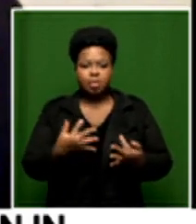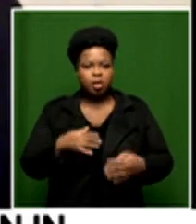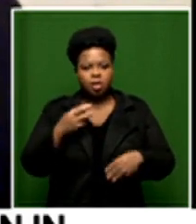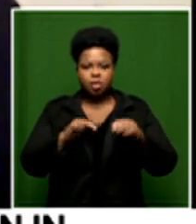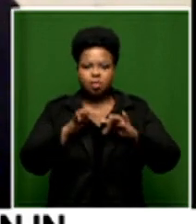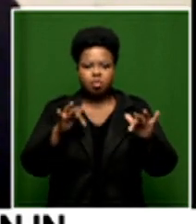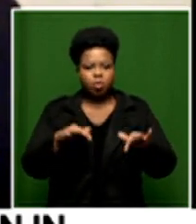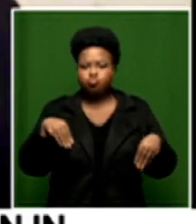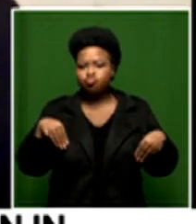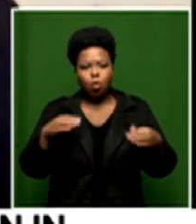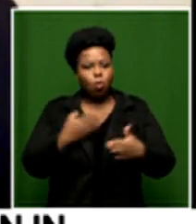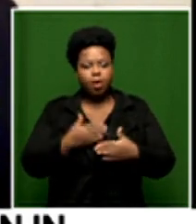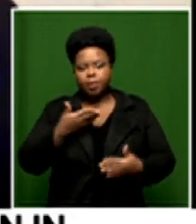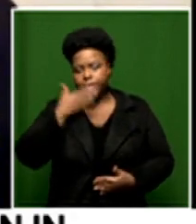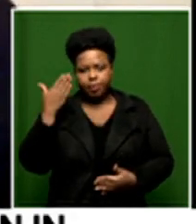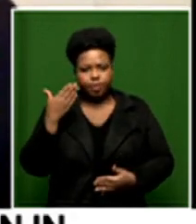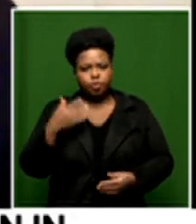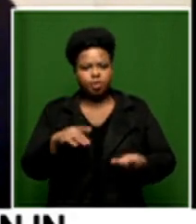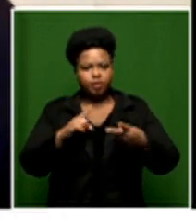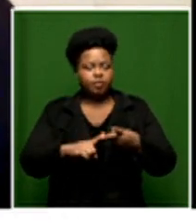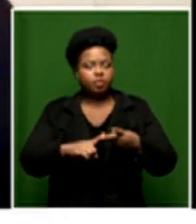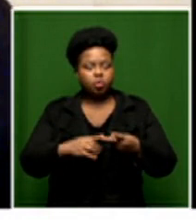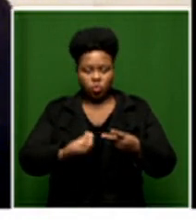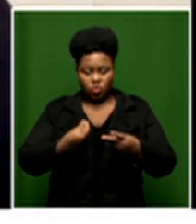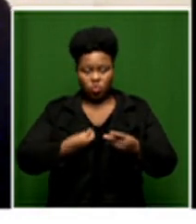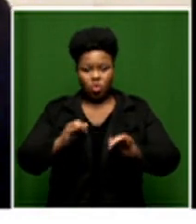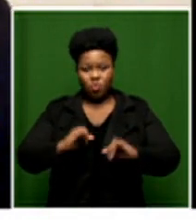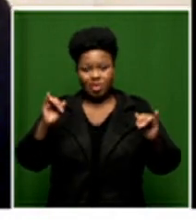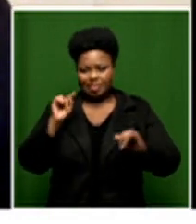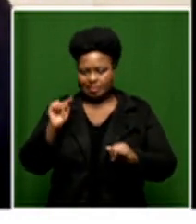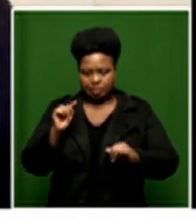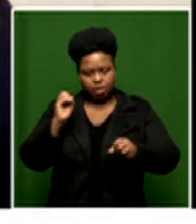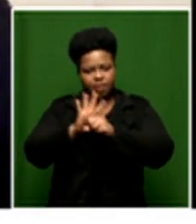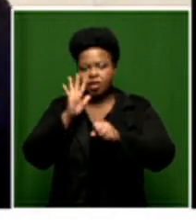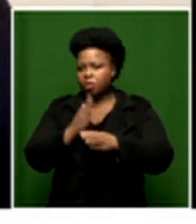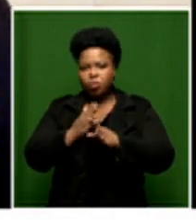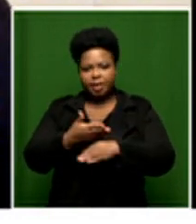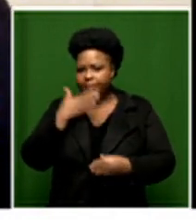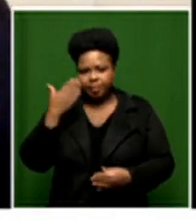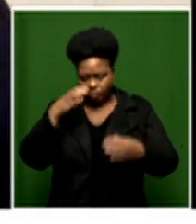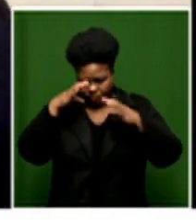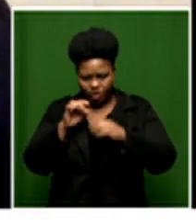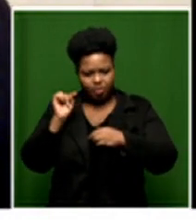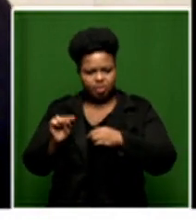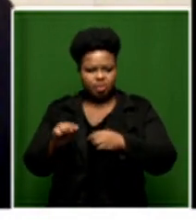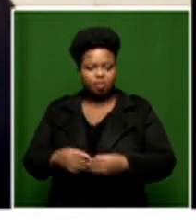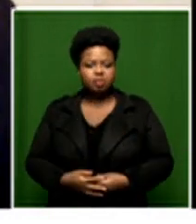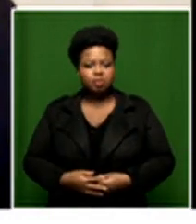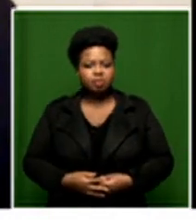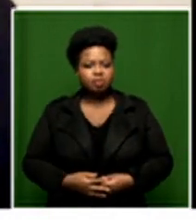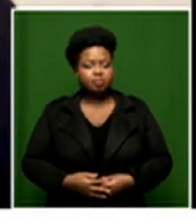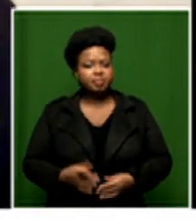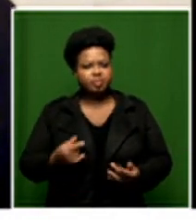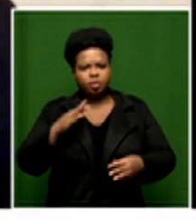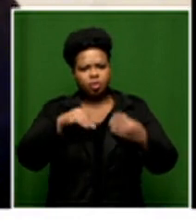getting higher and higher and higher and the youth particularly are the ones that are affected and that's who we are focusing in here so let's